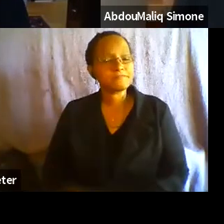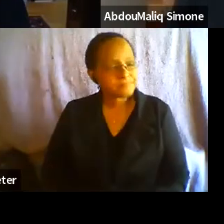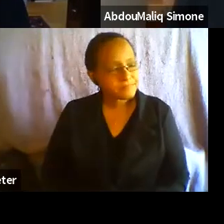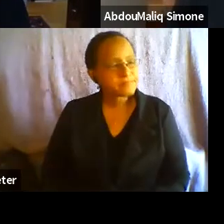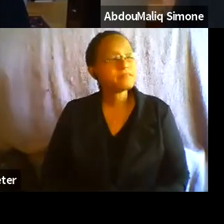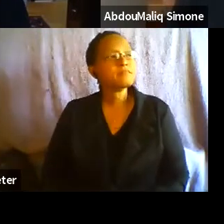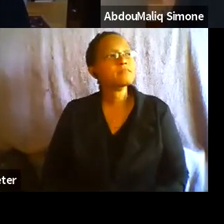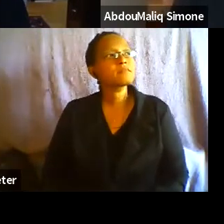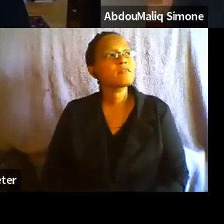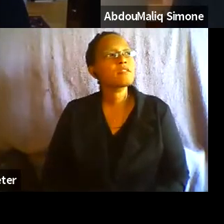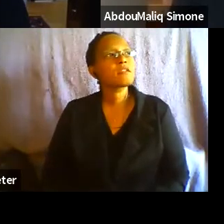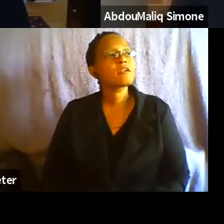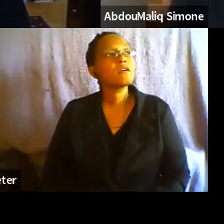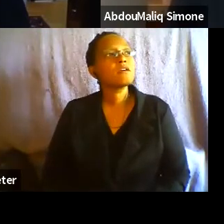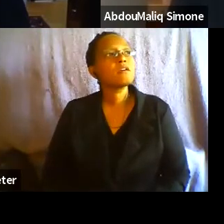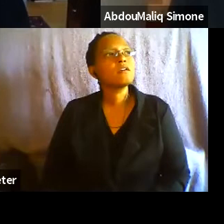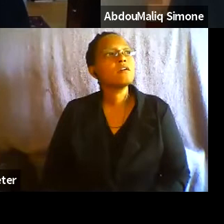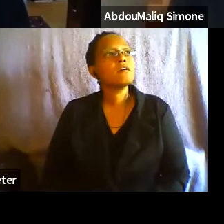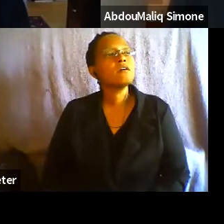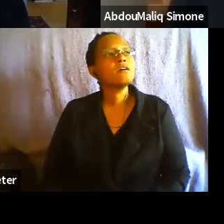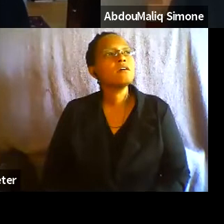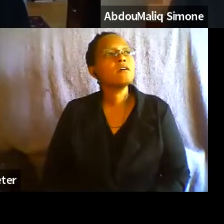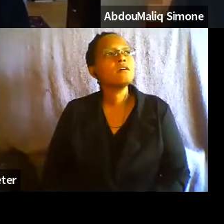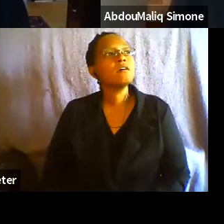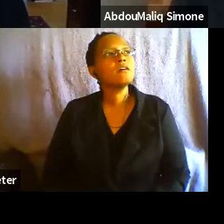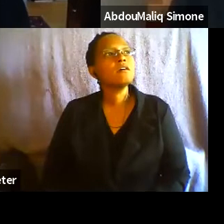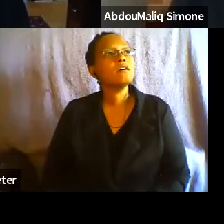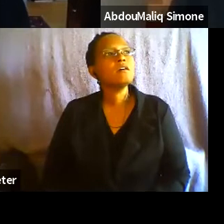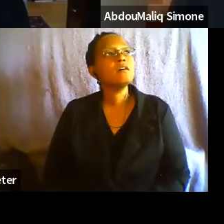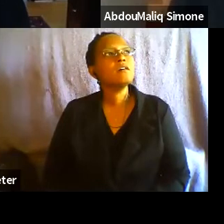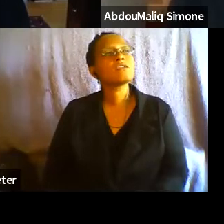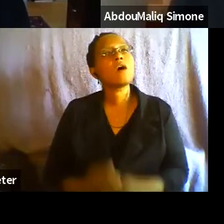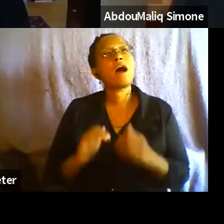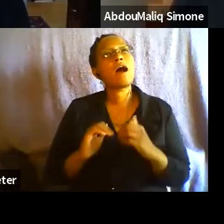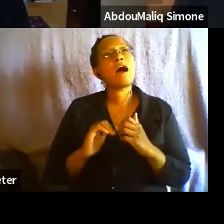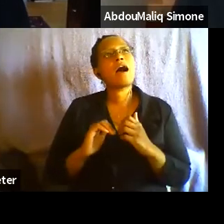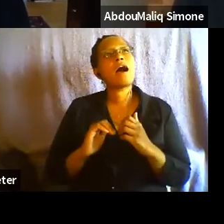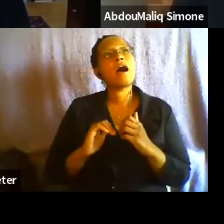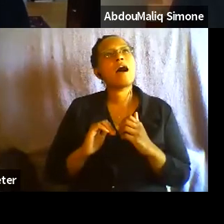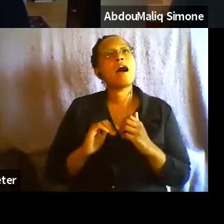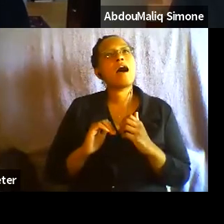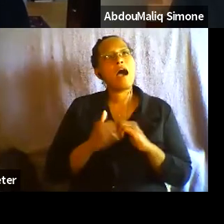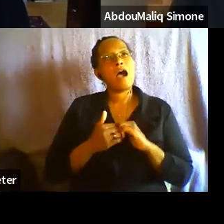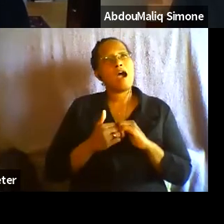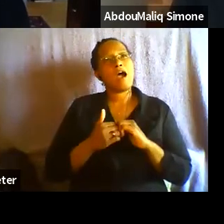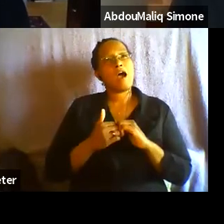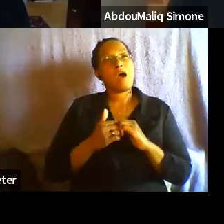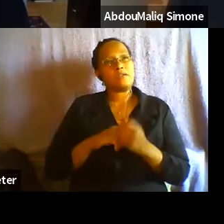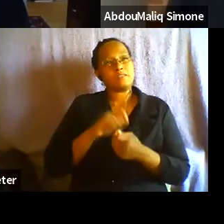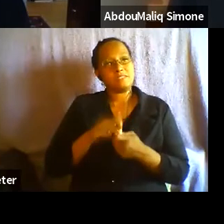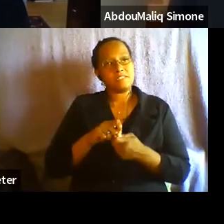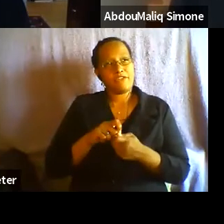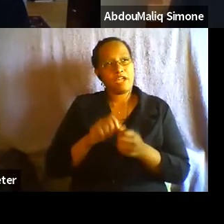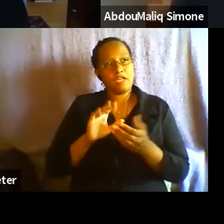specificity of ways in which particular urban areas are able to endure